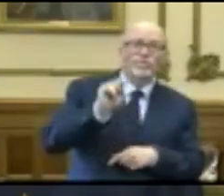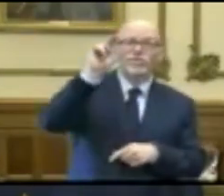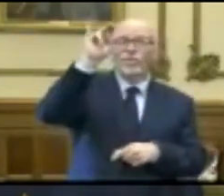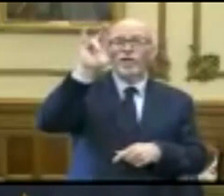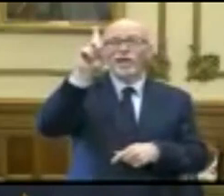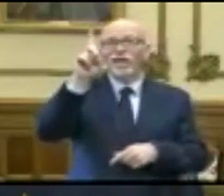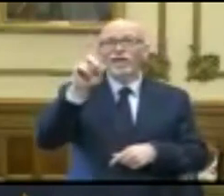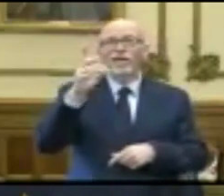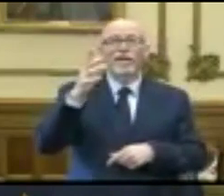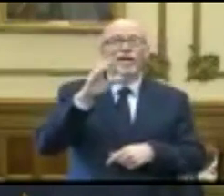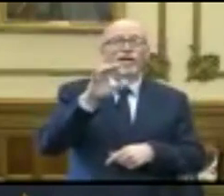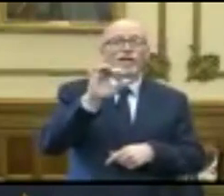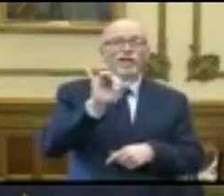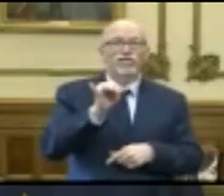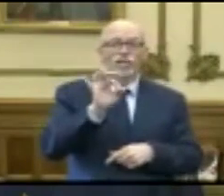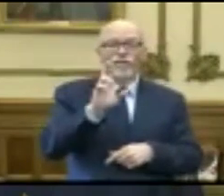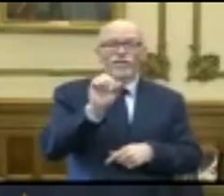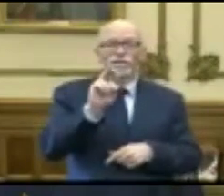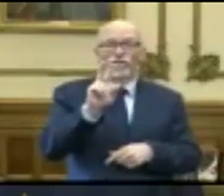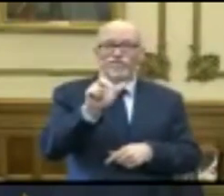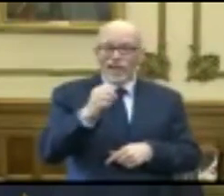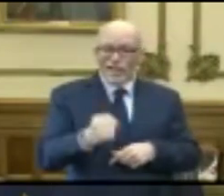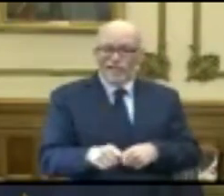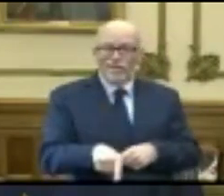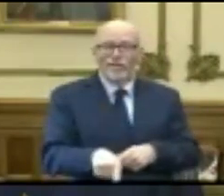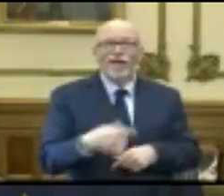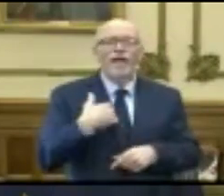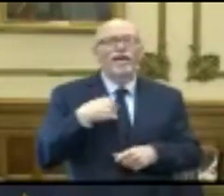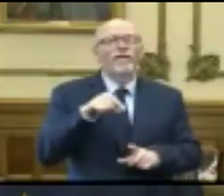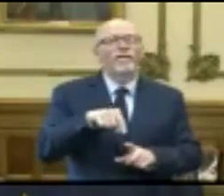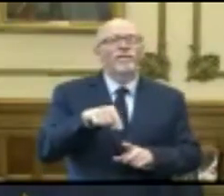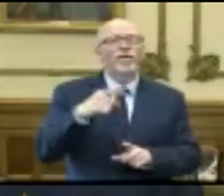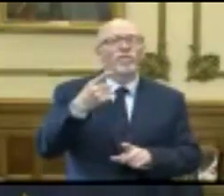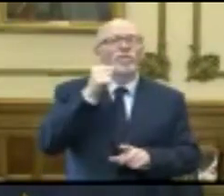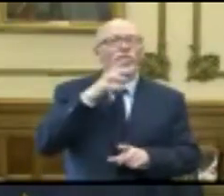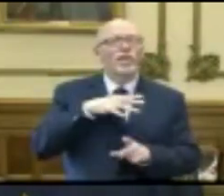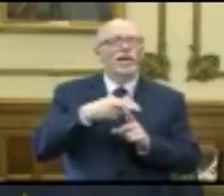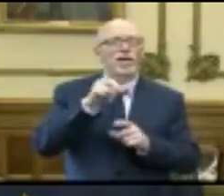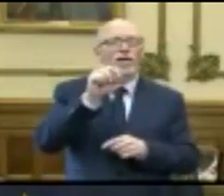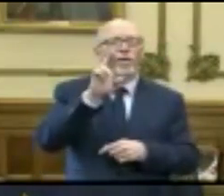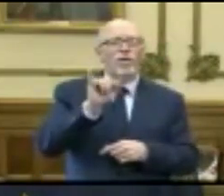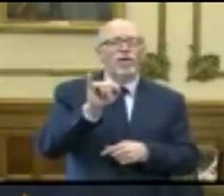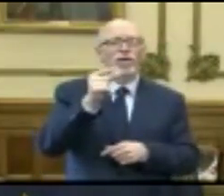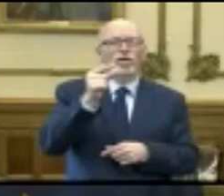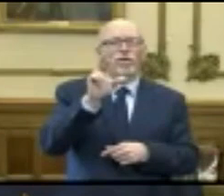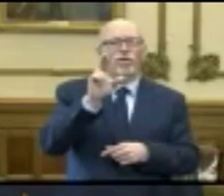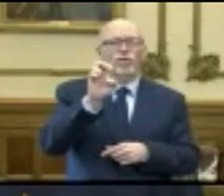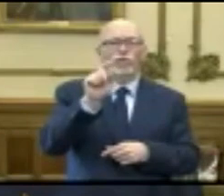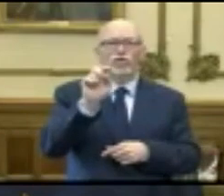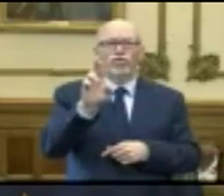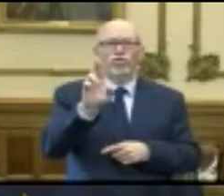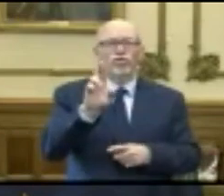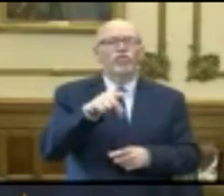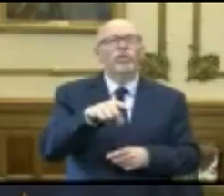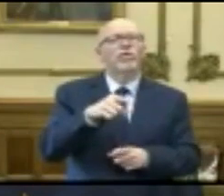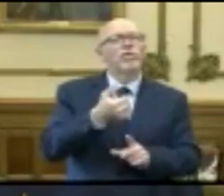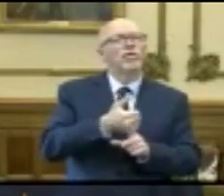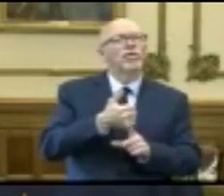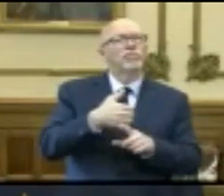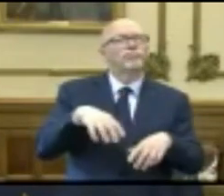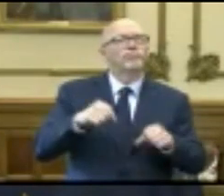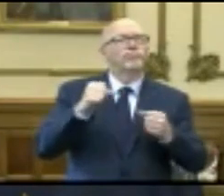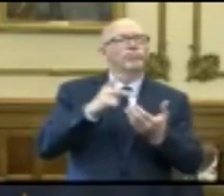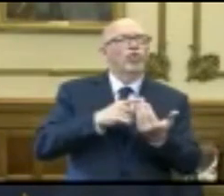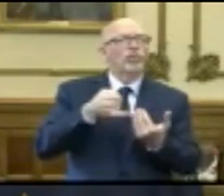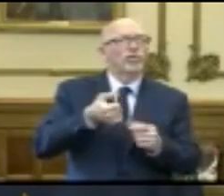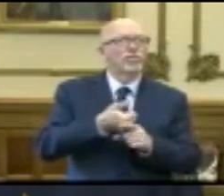Indiana. In Jeffersonville, Indiana, there's a lady named Lori Reeder who is taking on a project